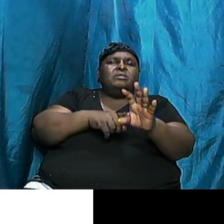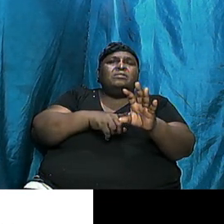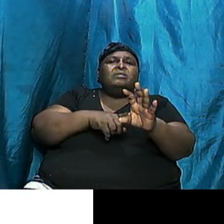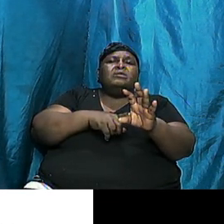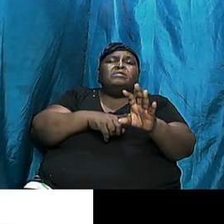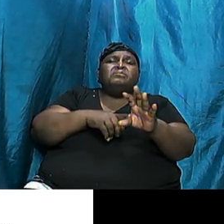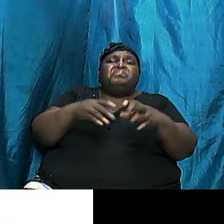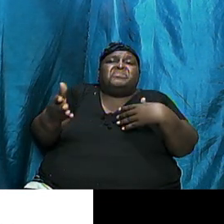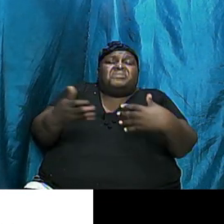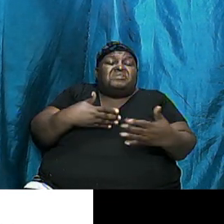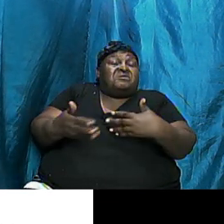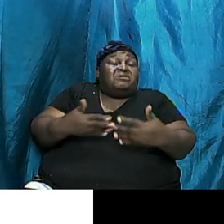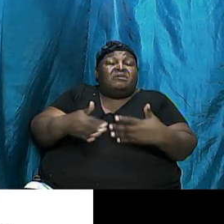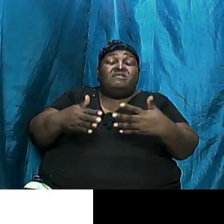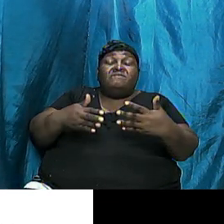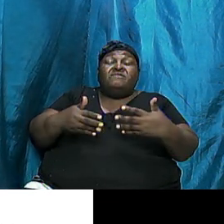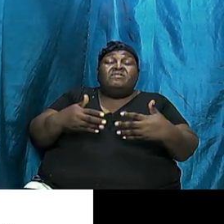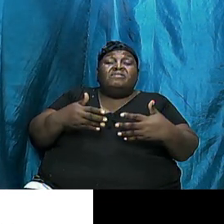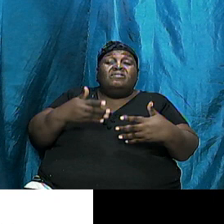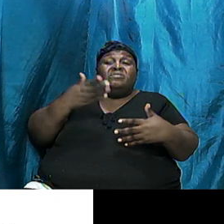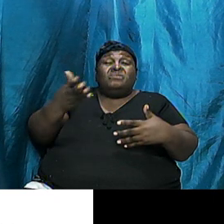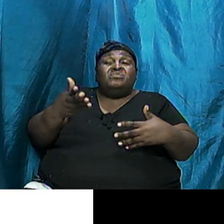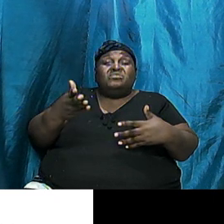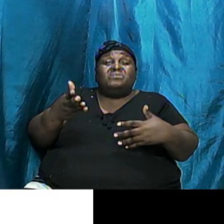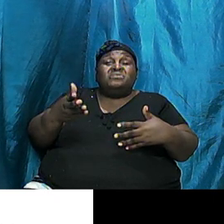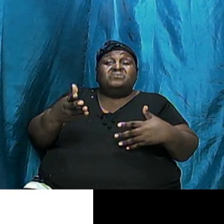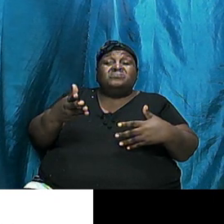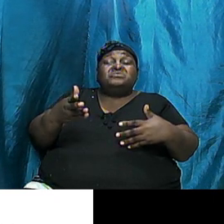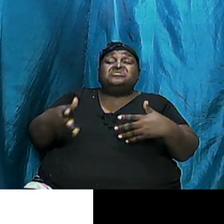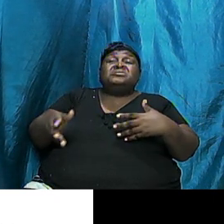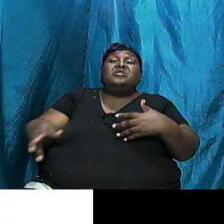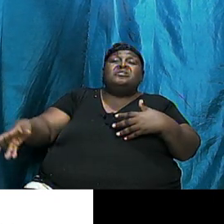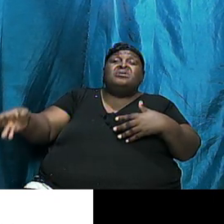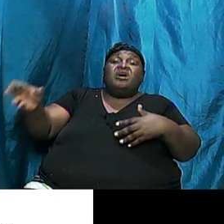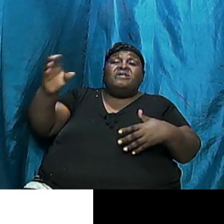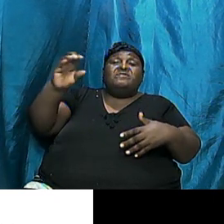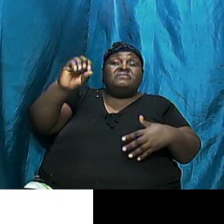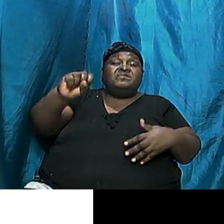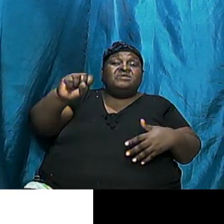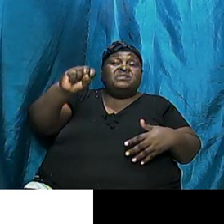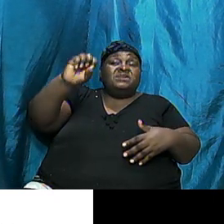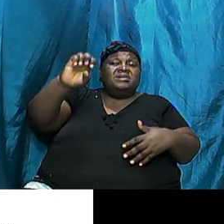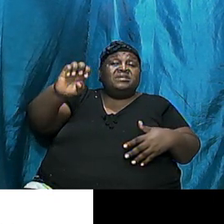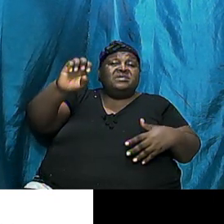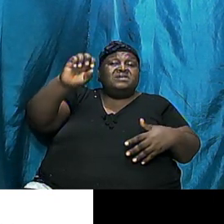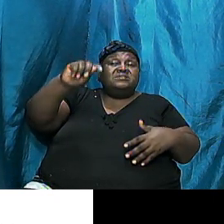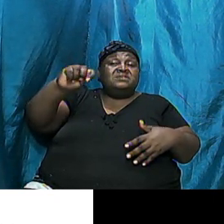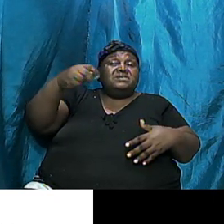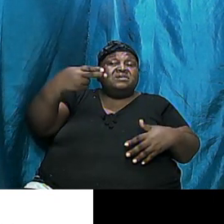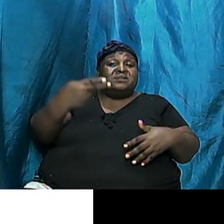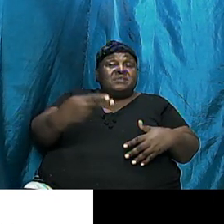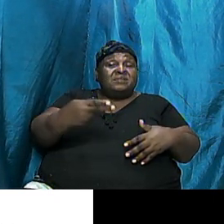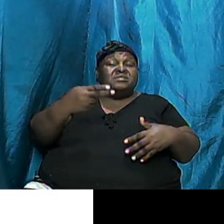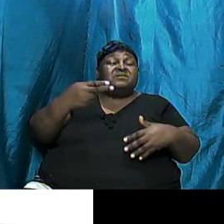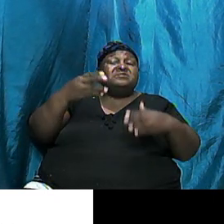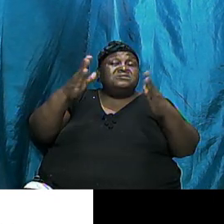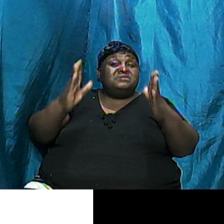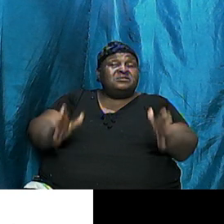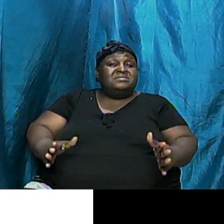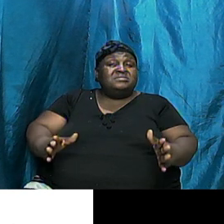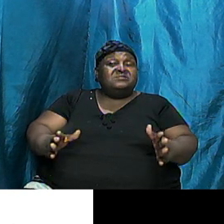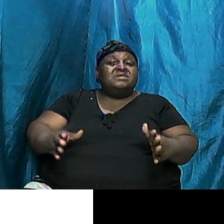those, the descendants of Seth, who were godly and who were righteous. Notice two